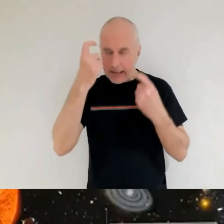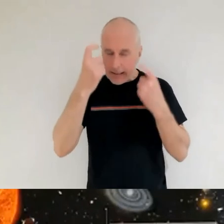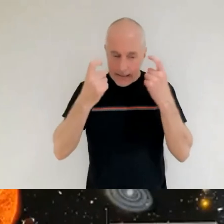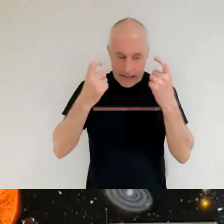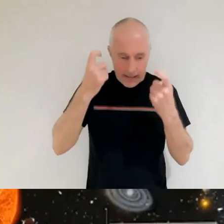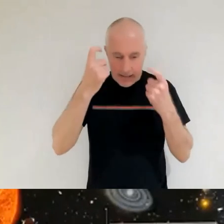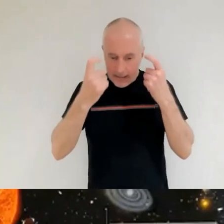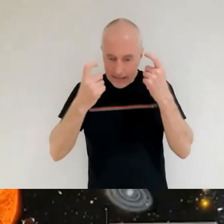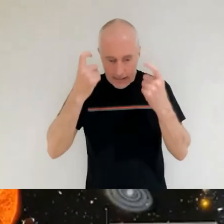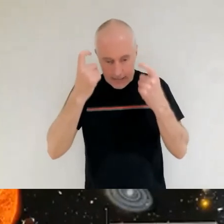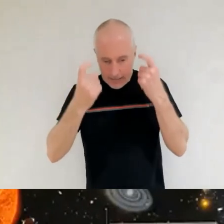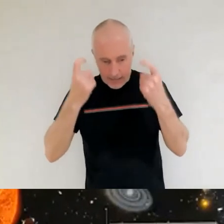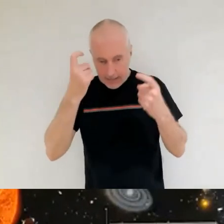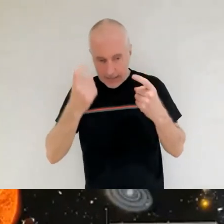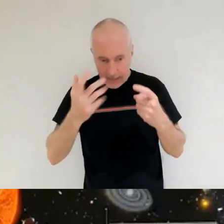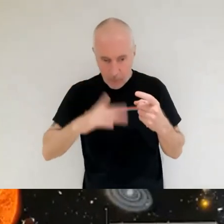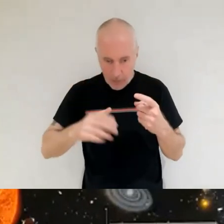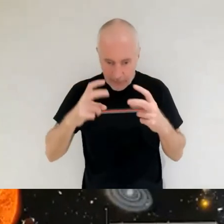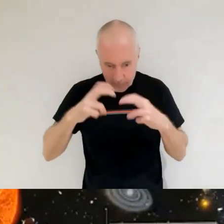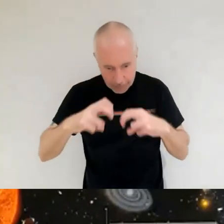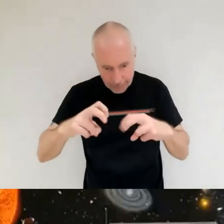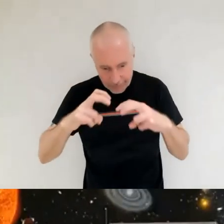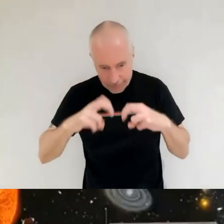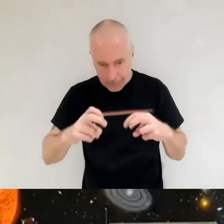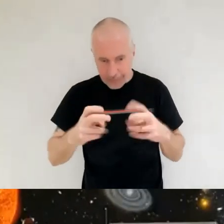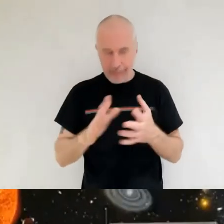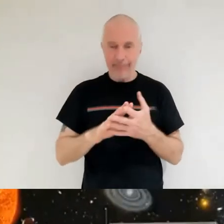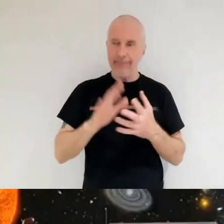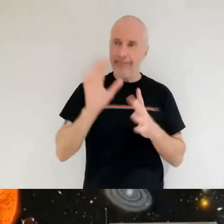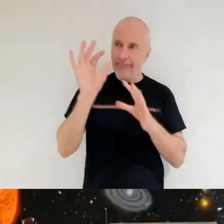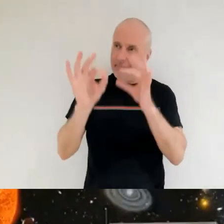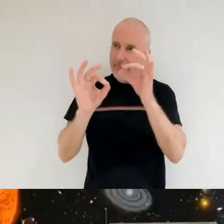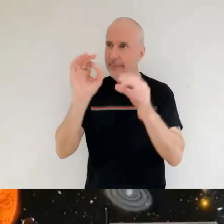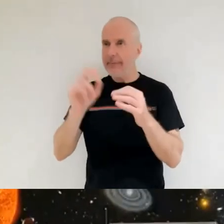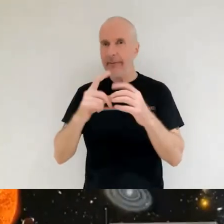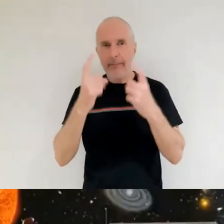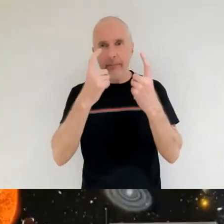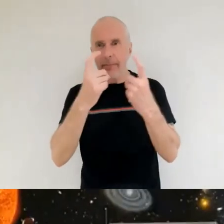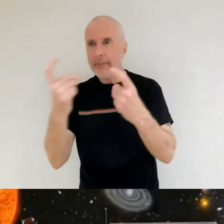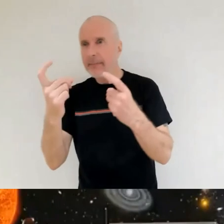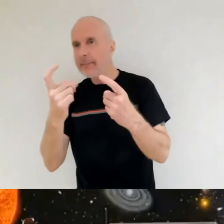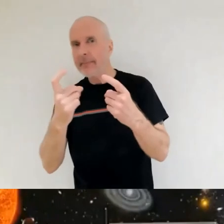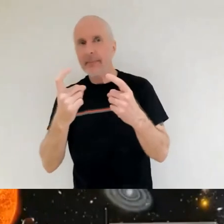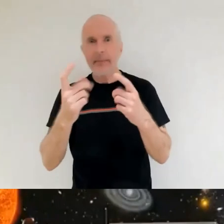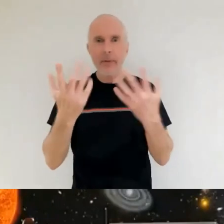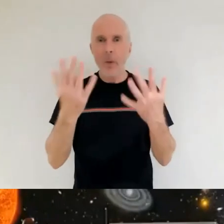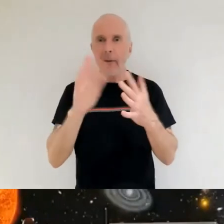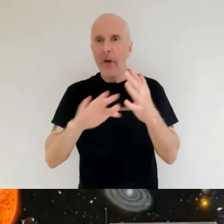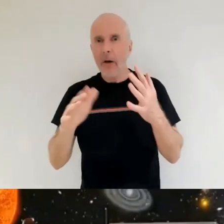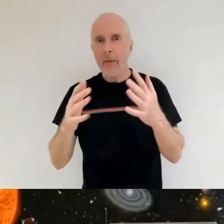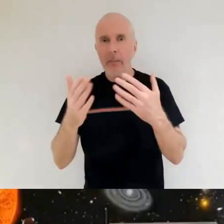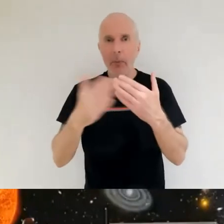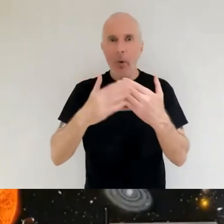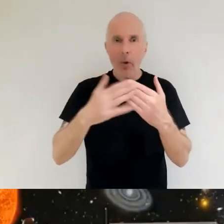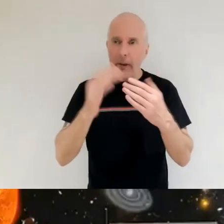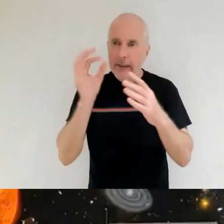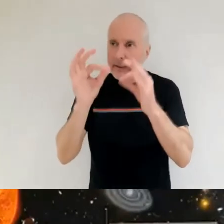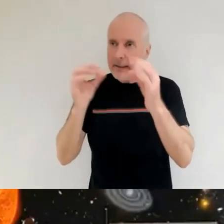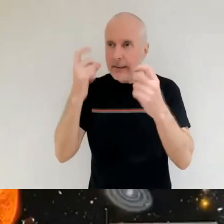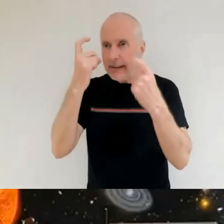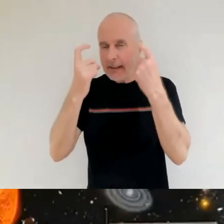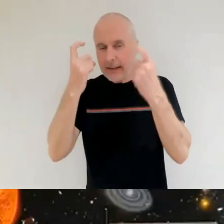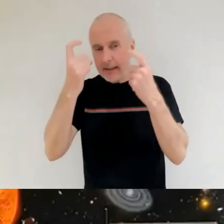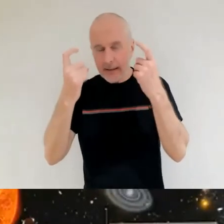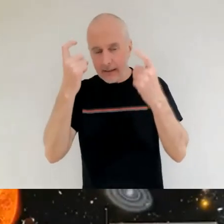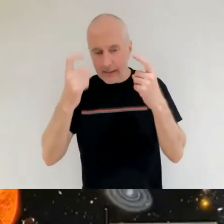species has been driven by asking questions seeking the answers to those questions asking more questions as a result of the